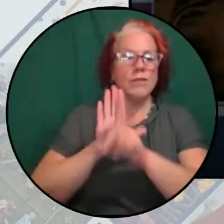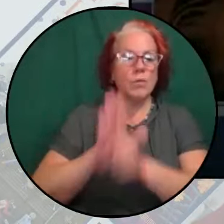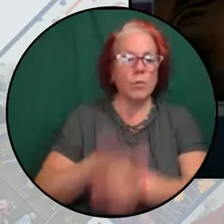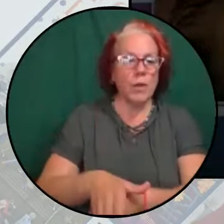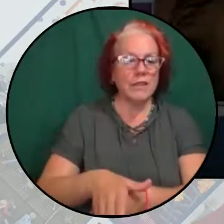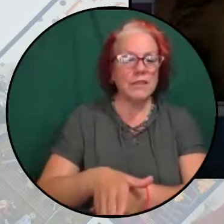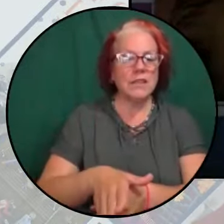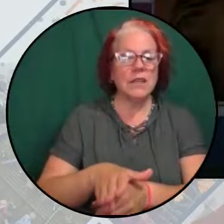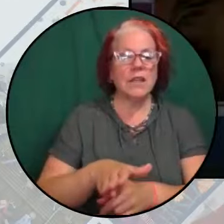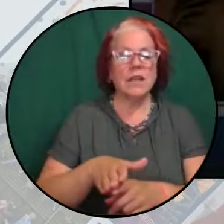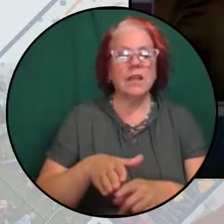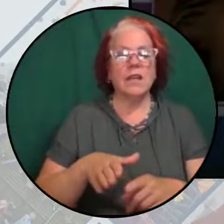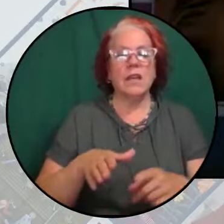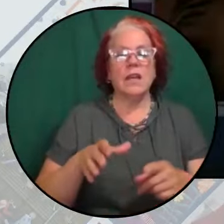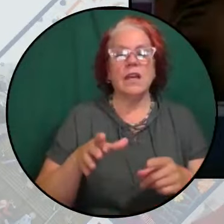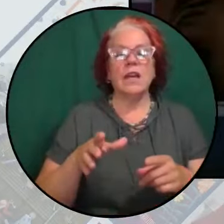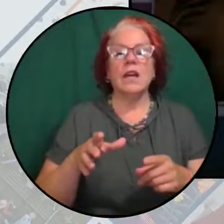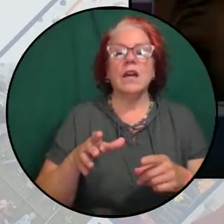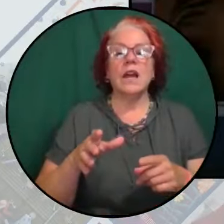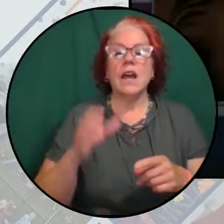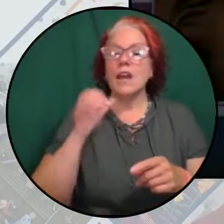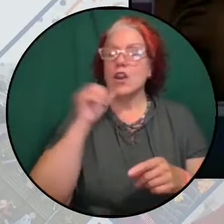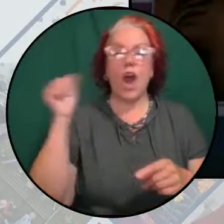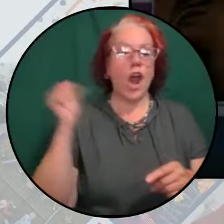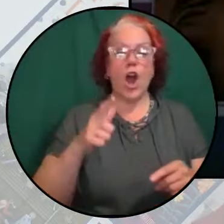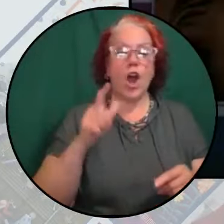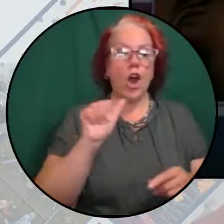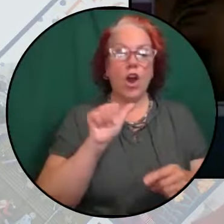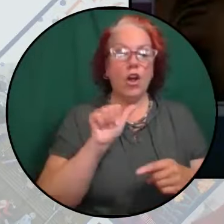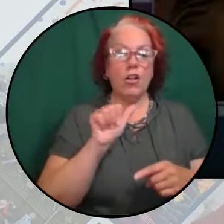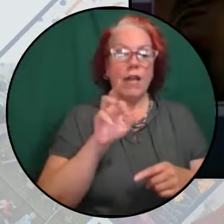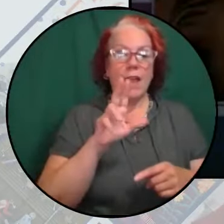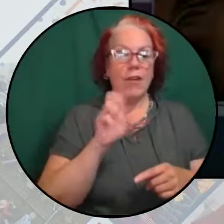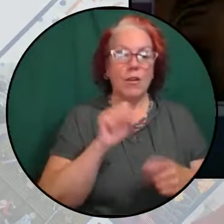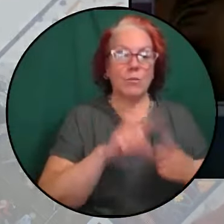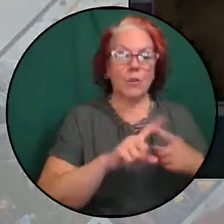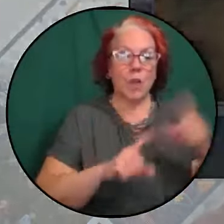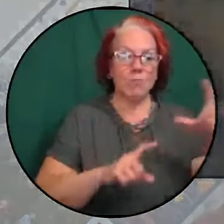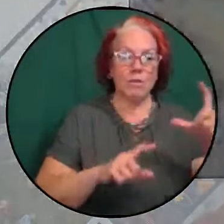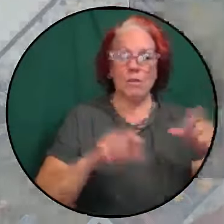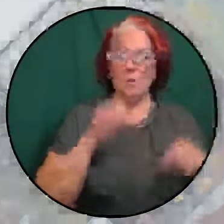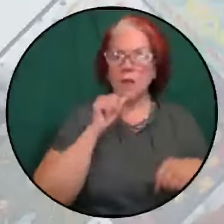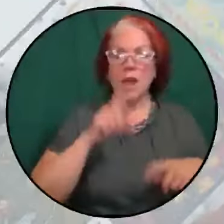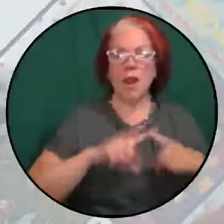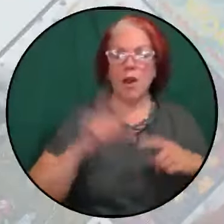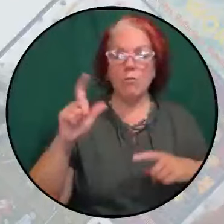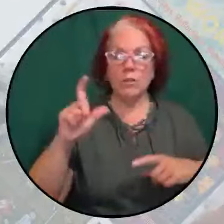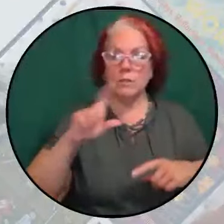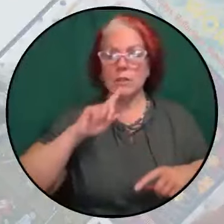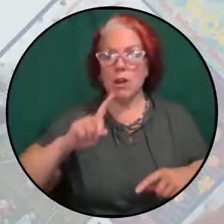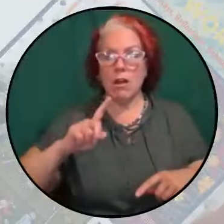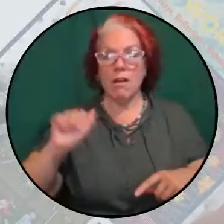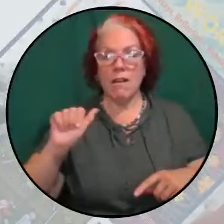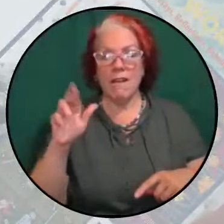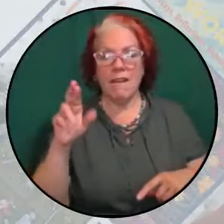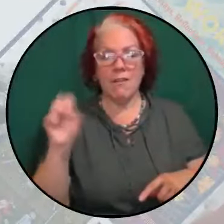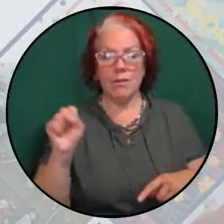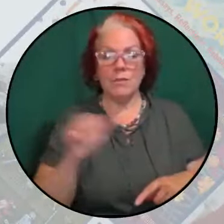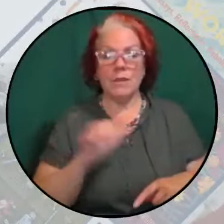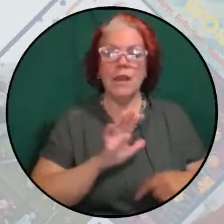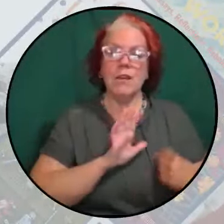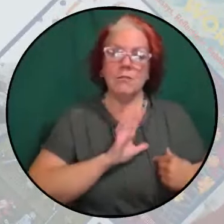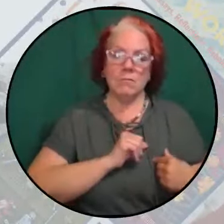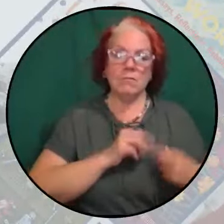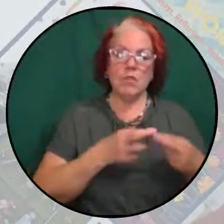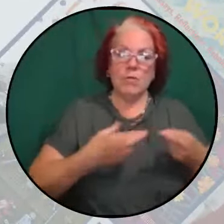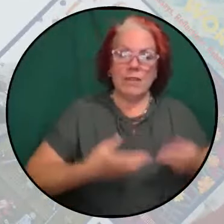know, that goes without saying, you know, not all Arabs are Muslims, not all Muslims are Arab and that we said Palestine is a regional